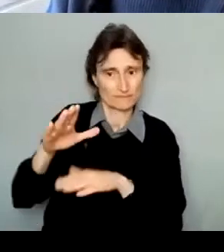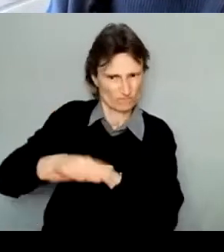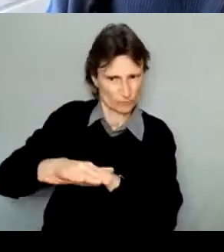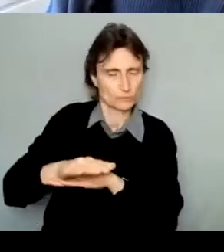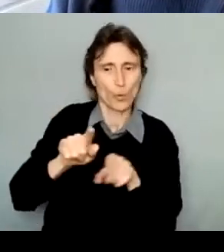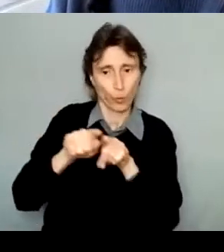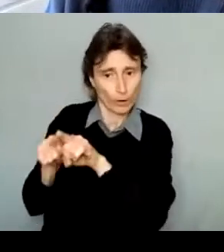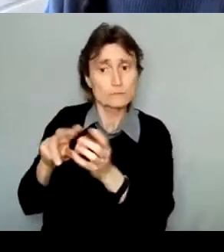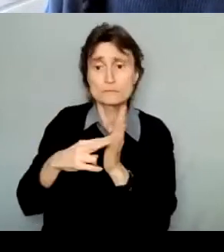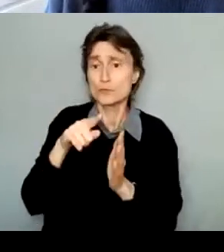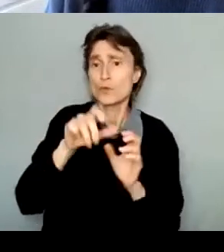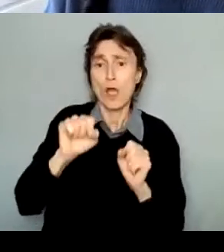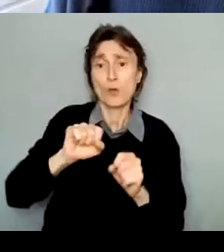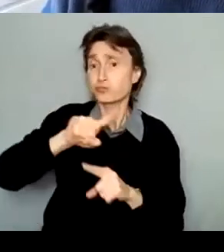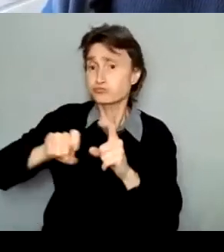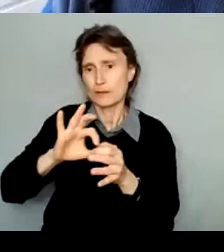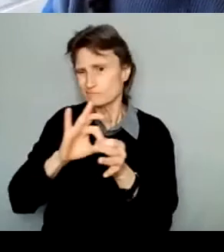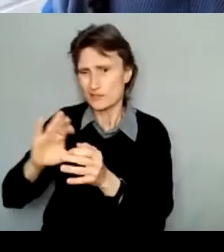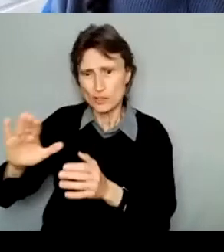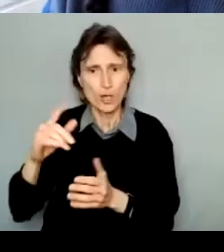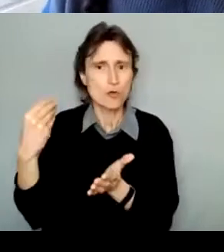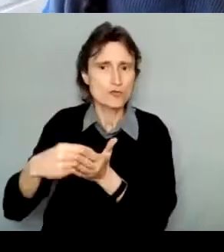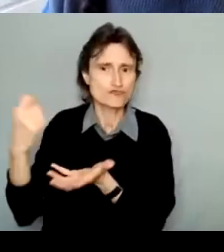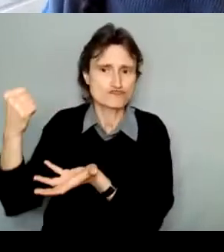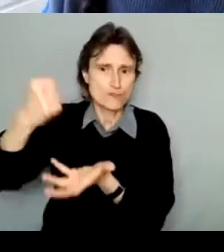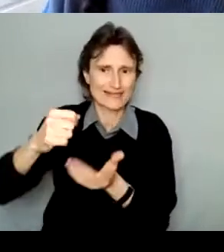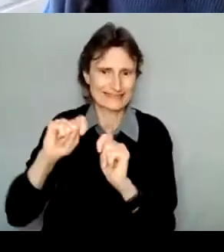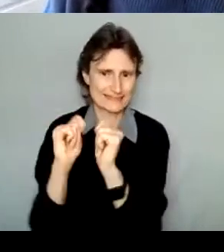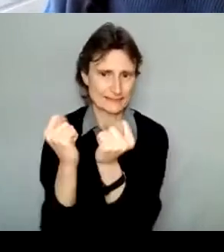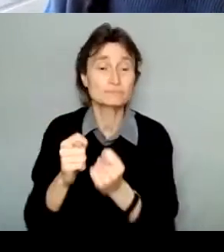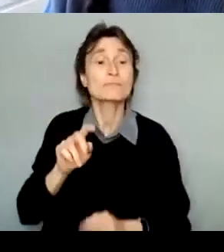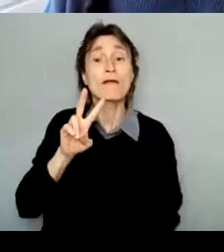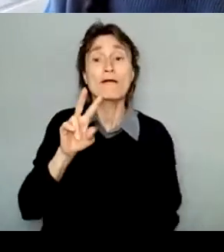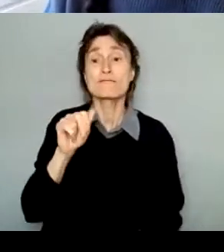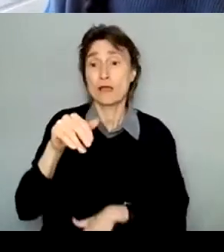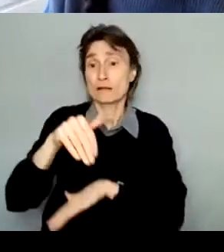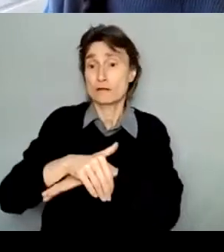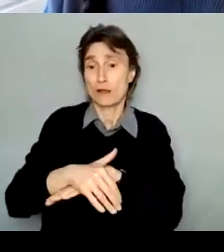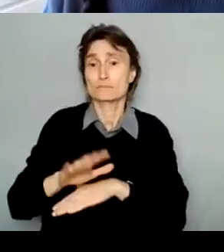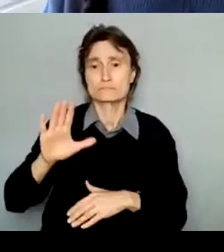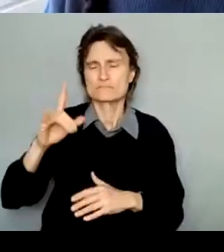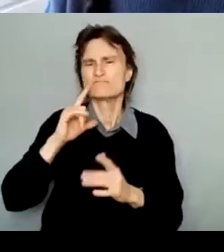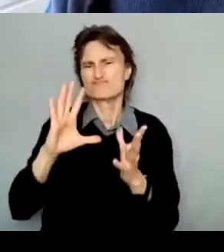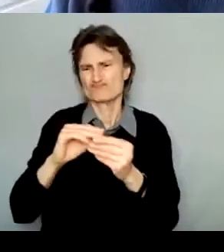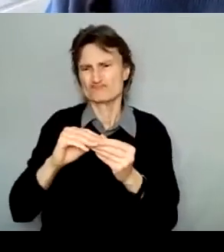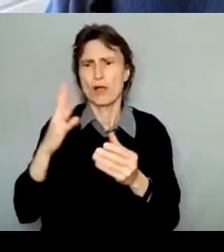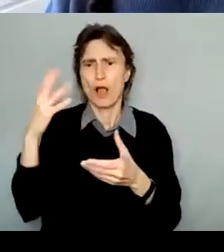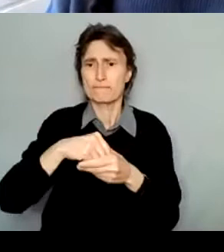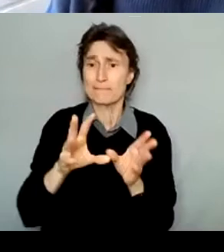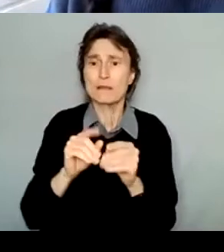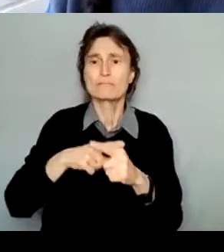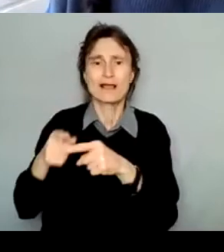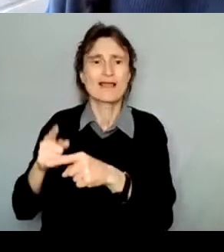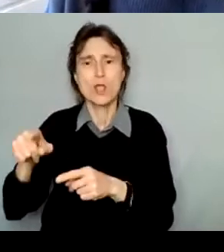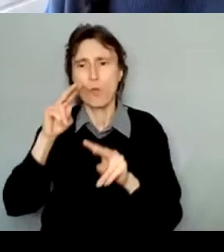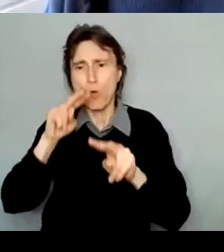for the grants team. Van is responsible for monitoring our grants at calgaryartsdevelopment.com email address